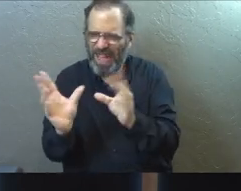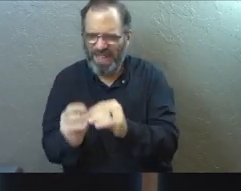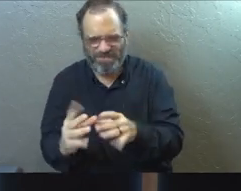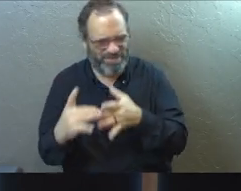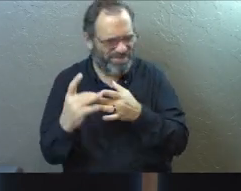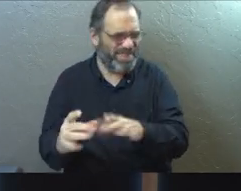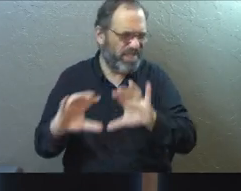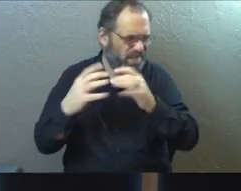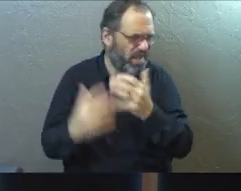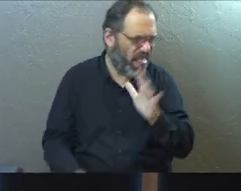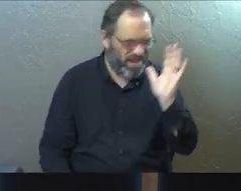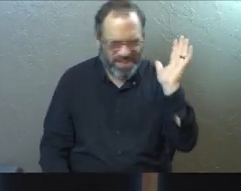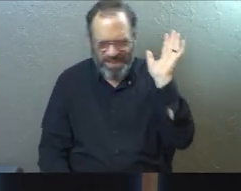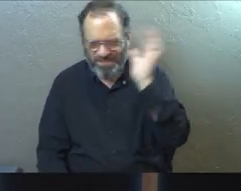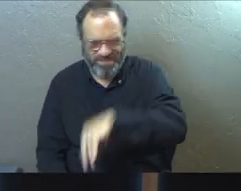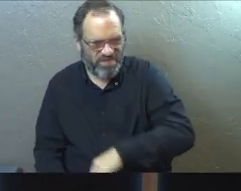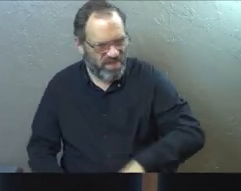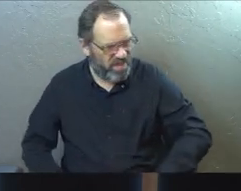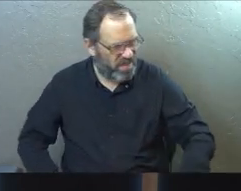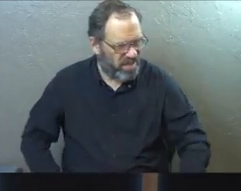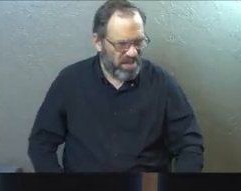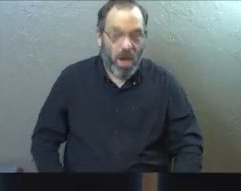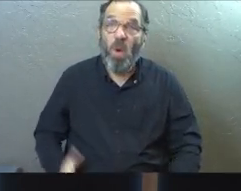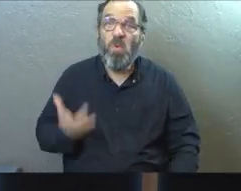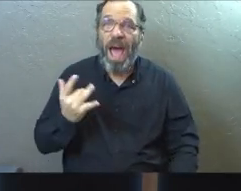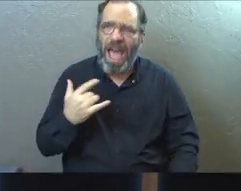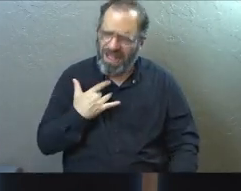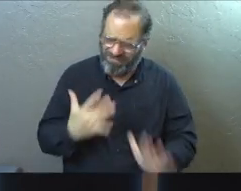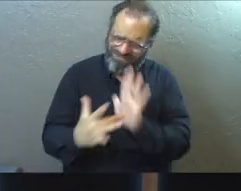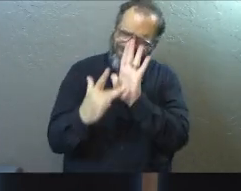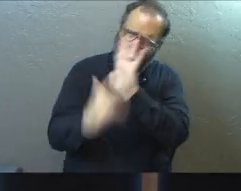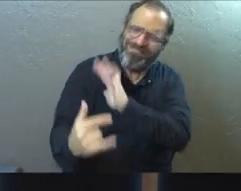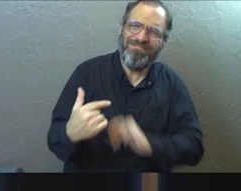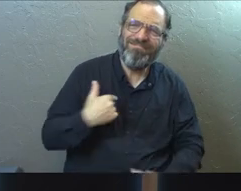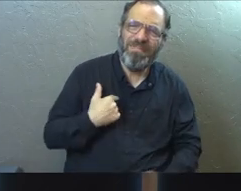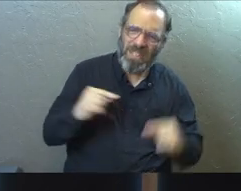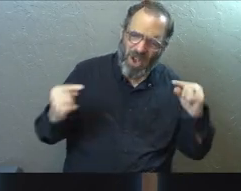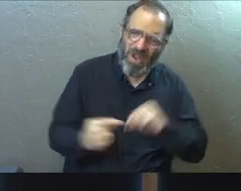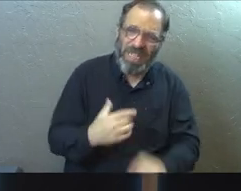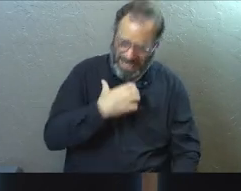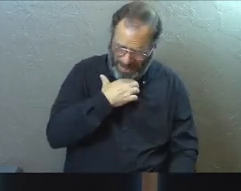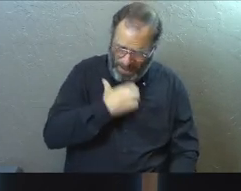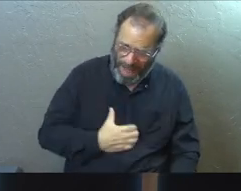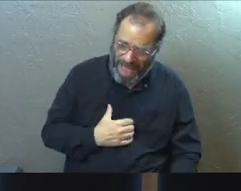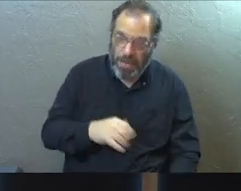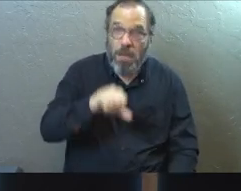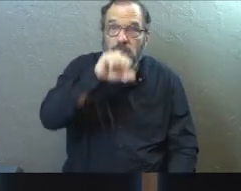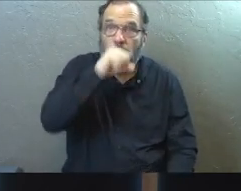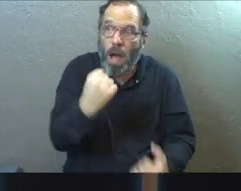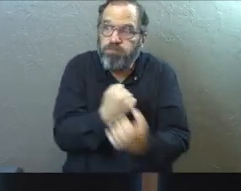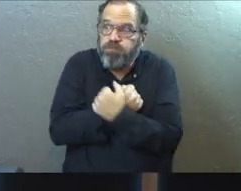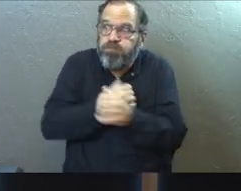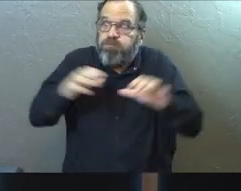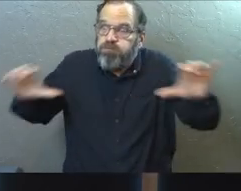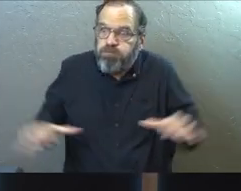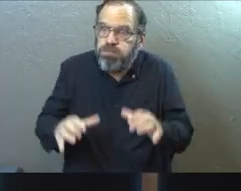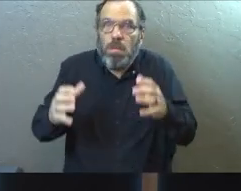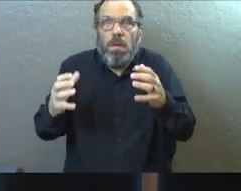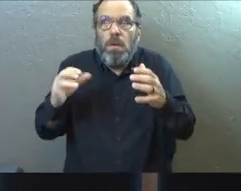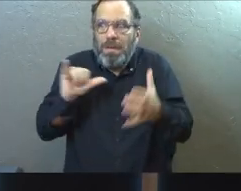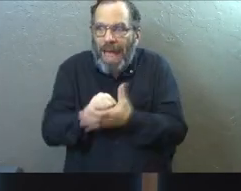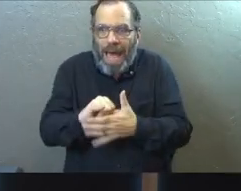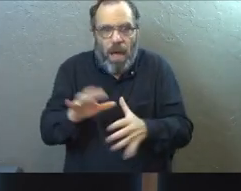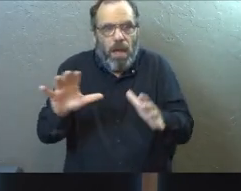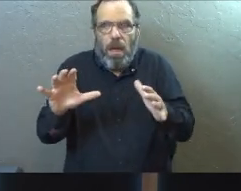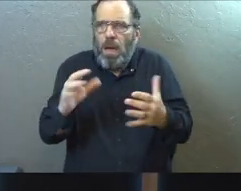want to lead classes. I didn't want to do any of that stuff because I was hurt. And so my passion for something that I love to do, for